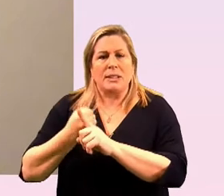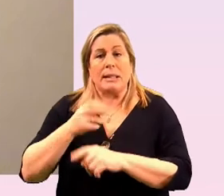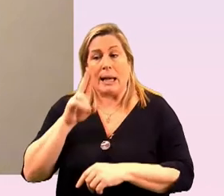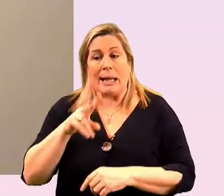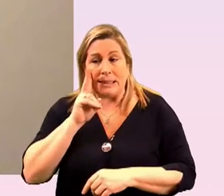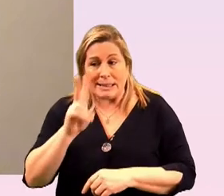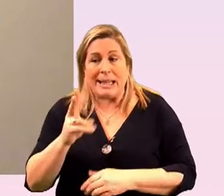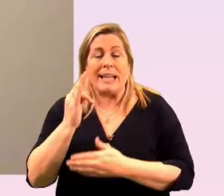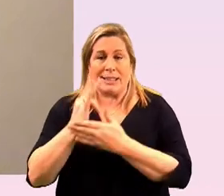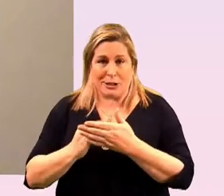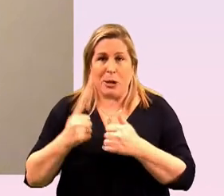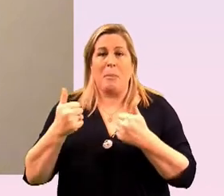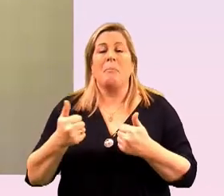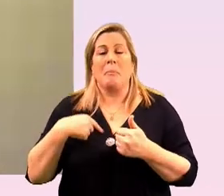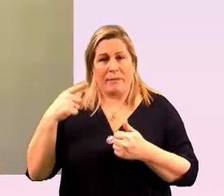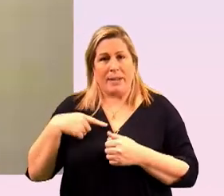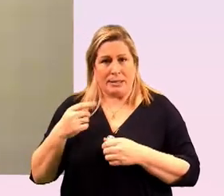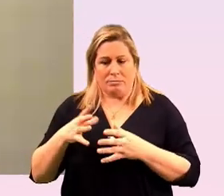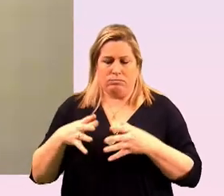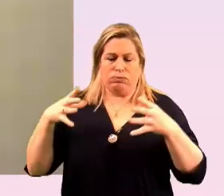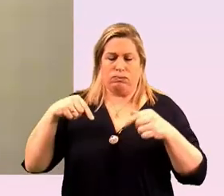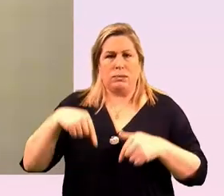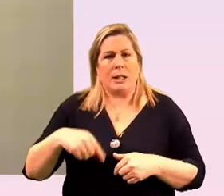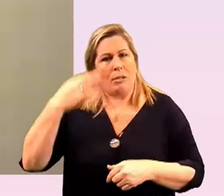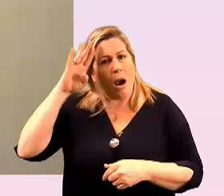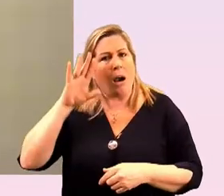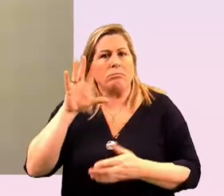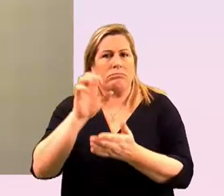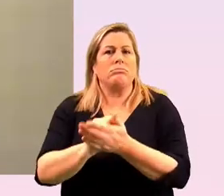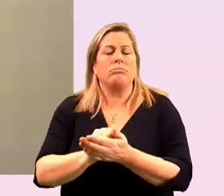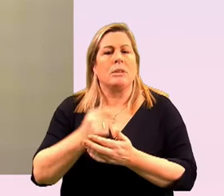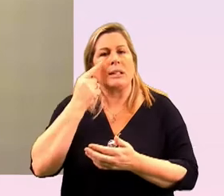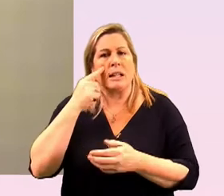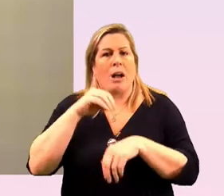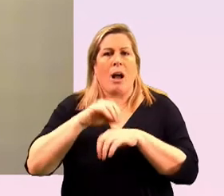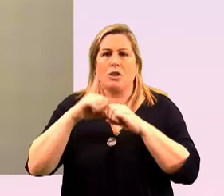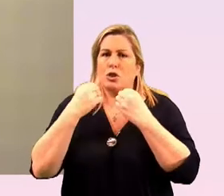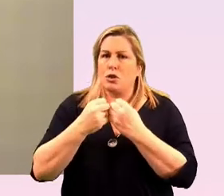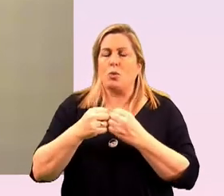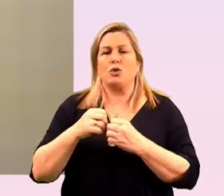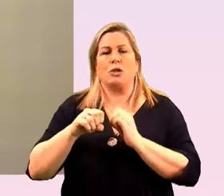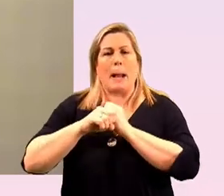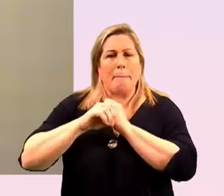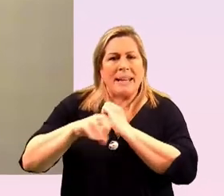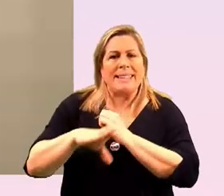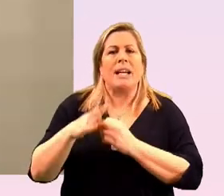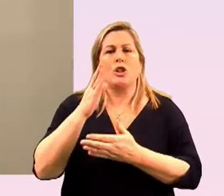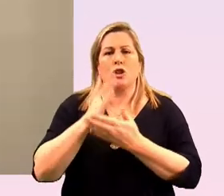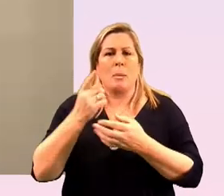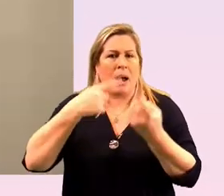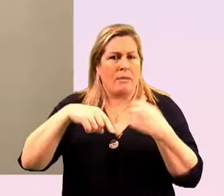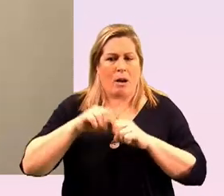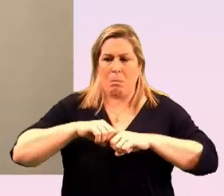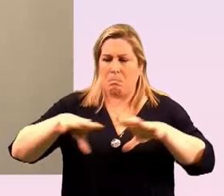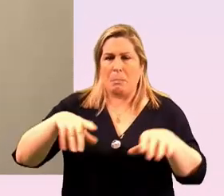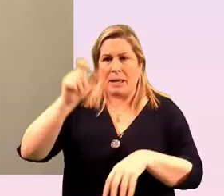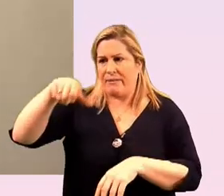being amplified here and echoed here we see we've seen it on social media we've seen it when some of our public figures have